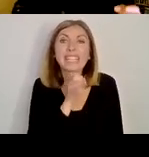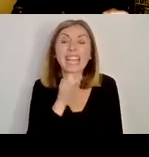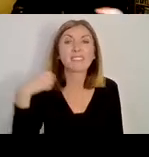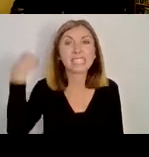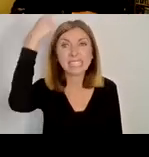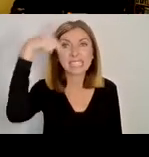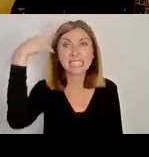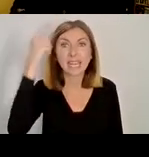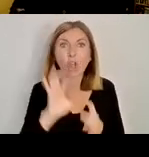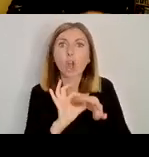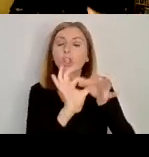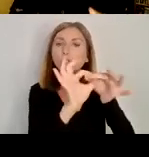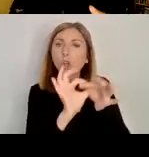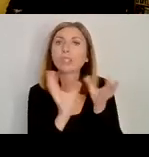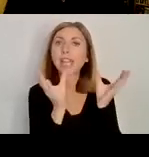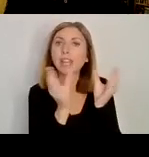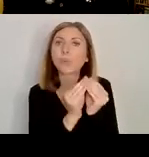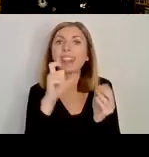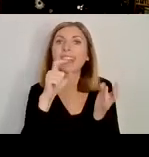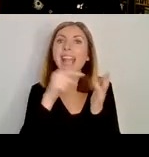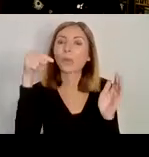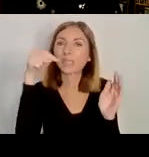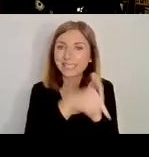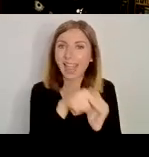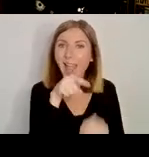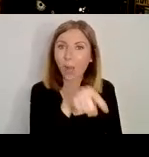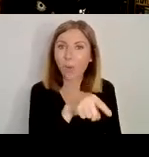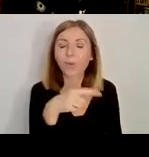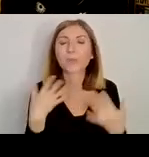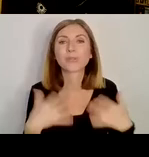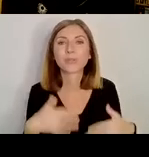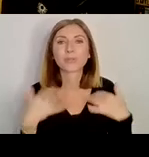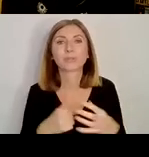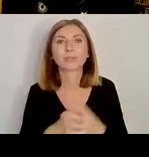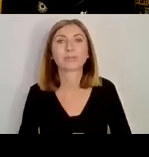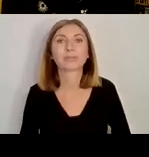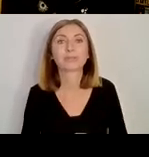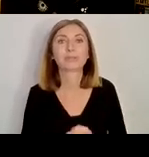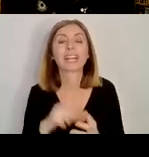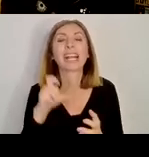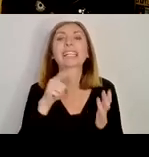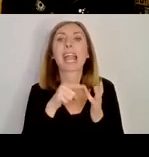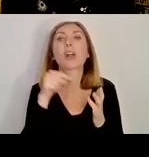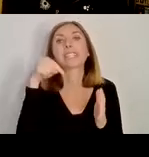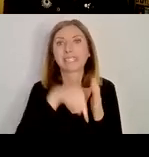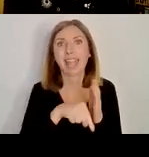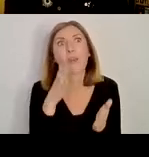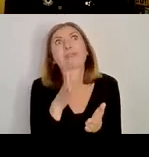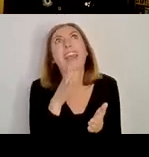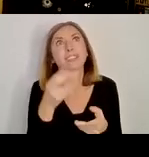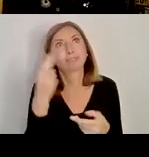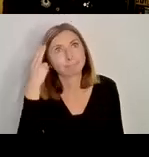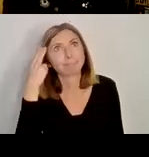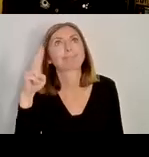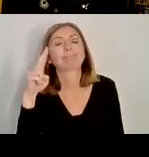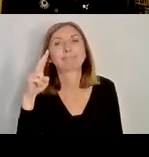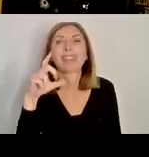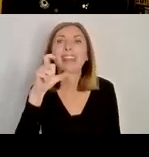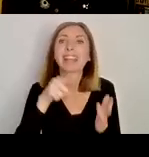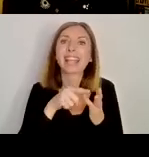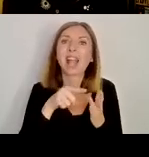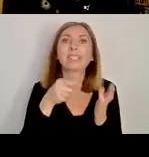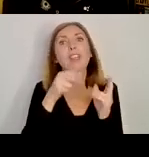Saints, you'd actually say the County of Saints. that is, without a doubt, that's County Down. The next closest is West Meath,